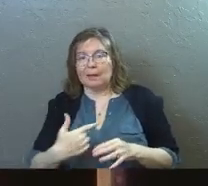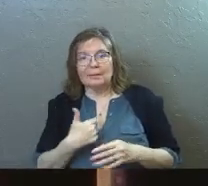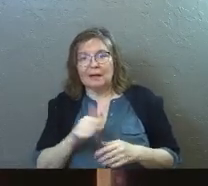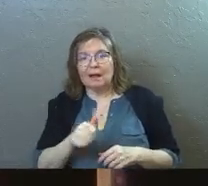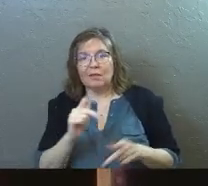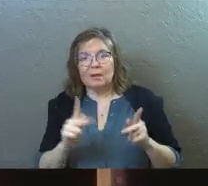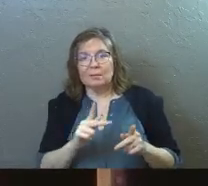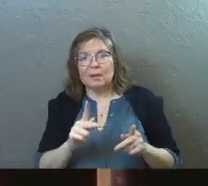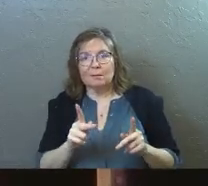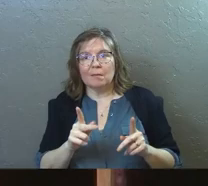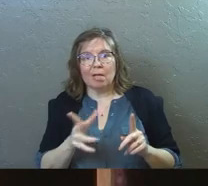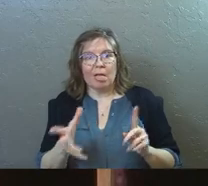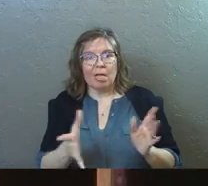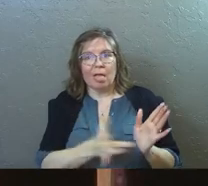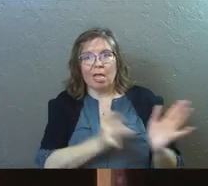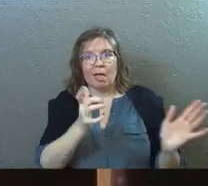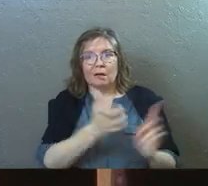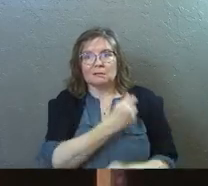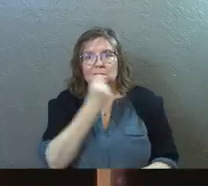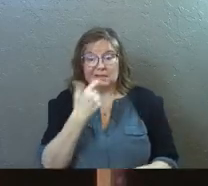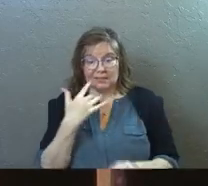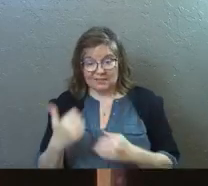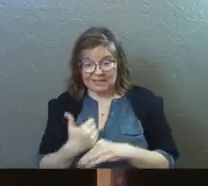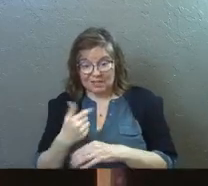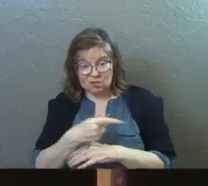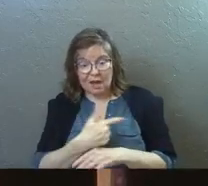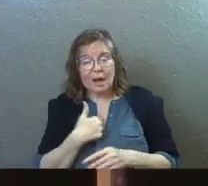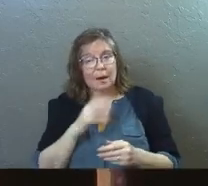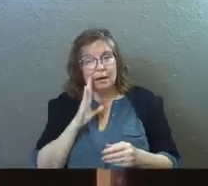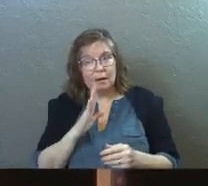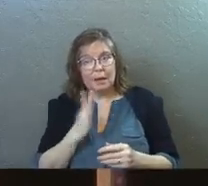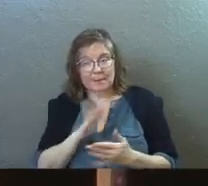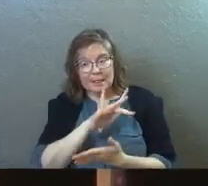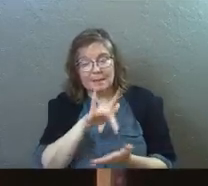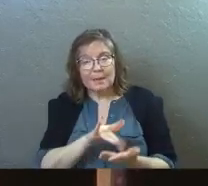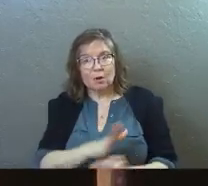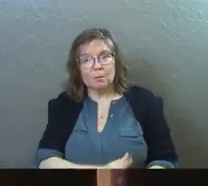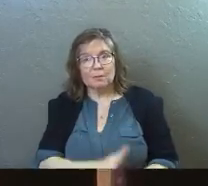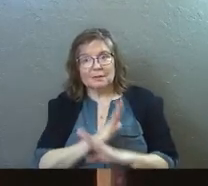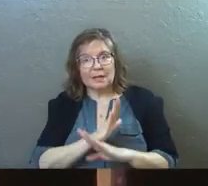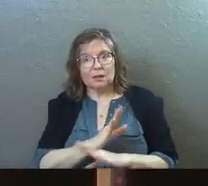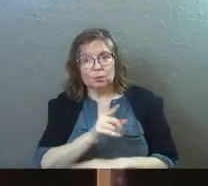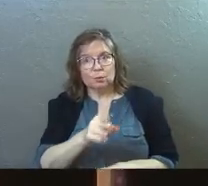going to let other people get to you. If there's danger over here and you're over there, I'm in the middle.